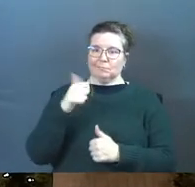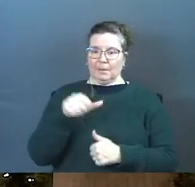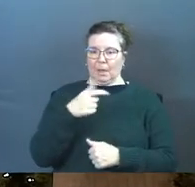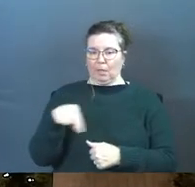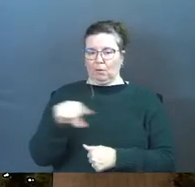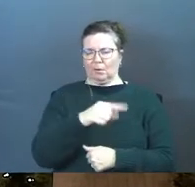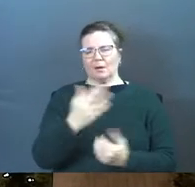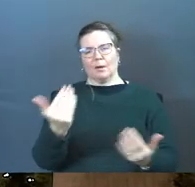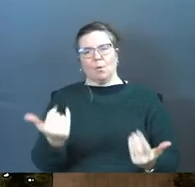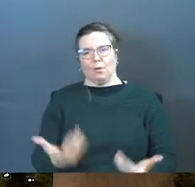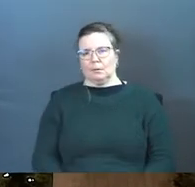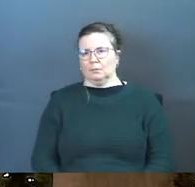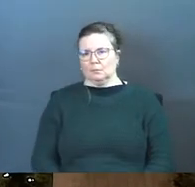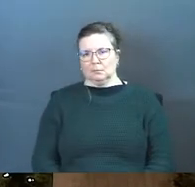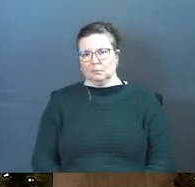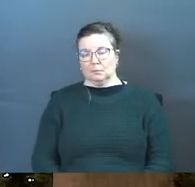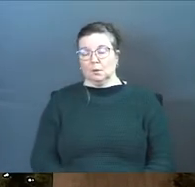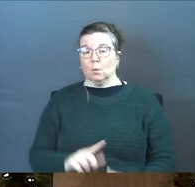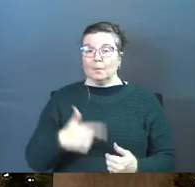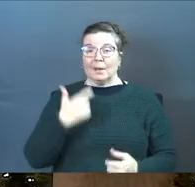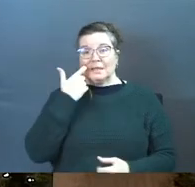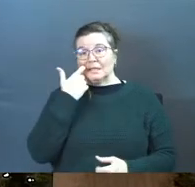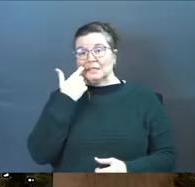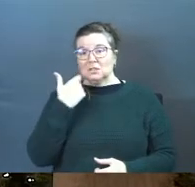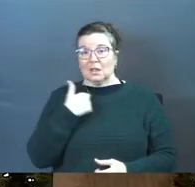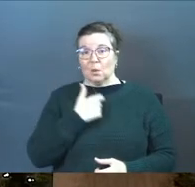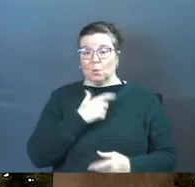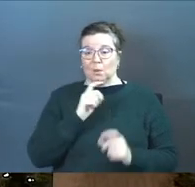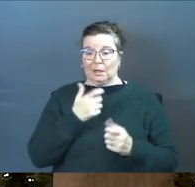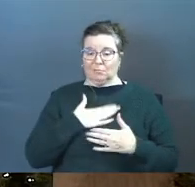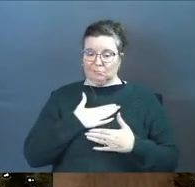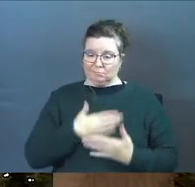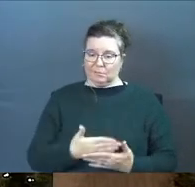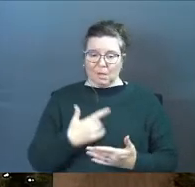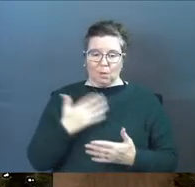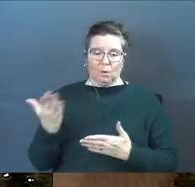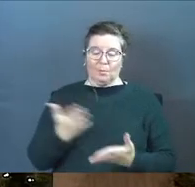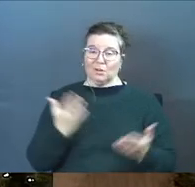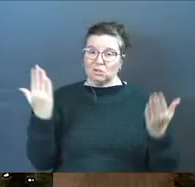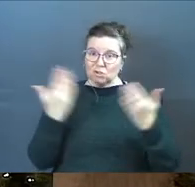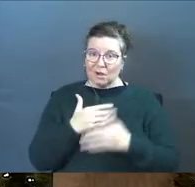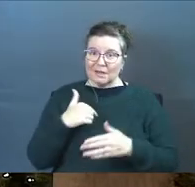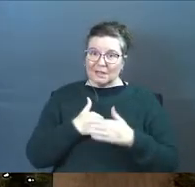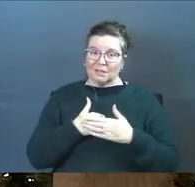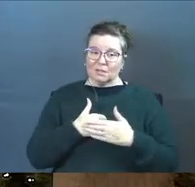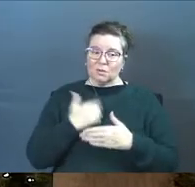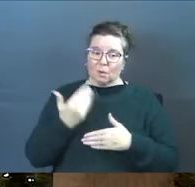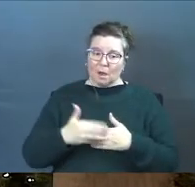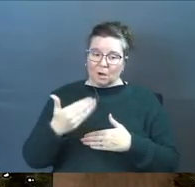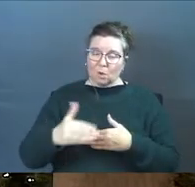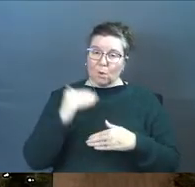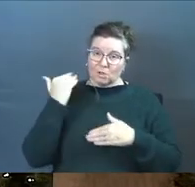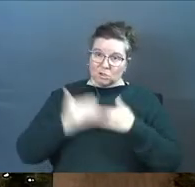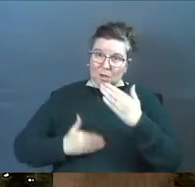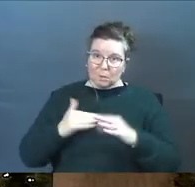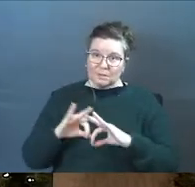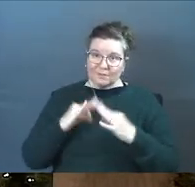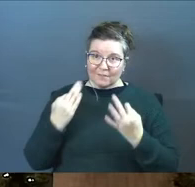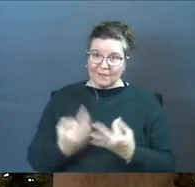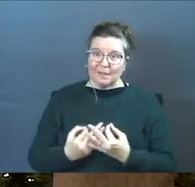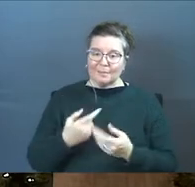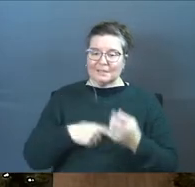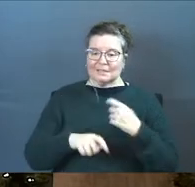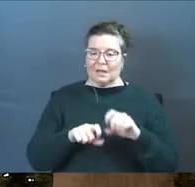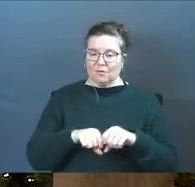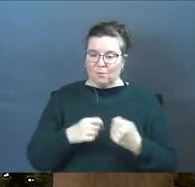come on what about the addictions that we give into and we bring darkness into the ongoing generations of our family